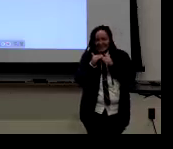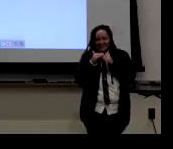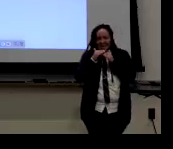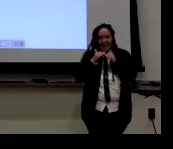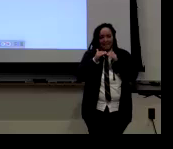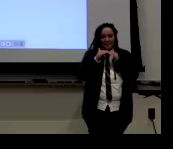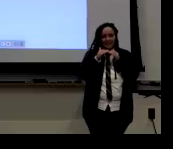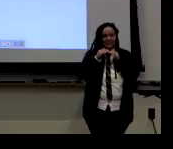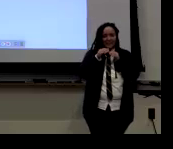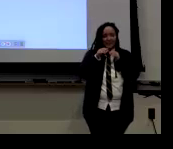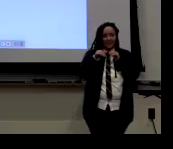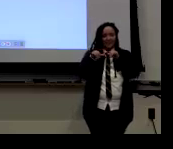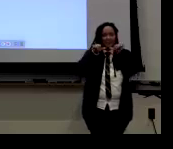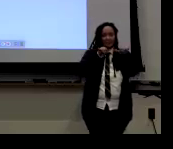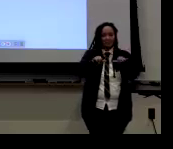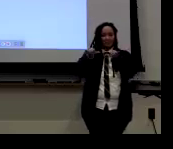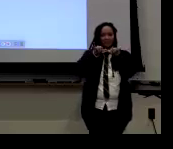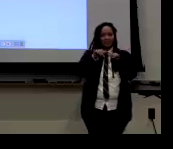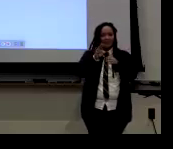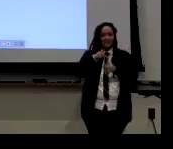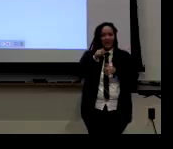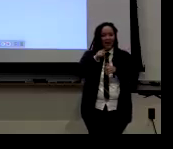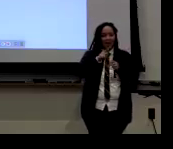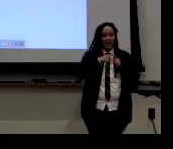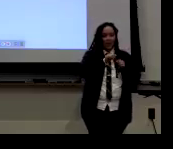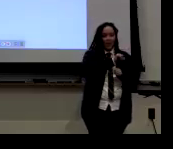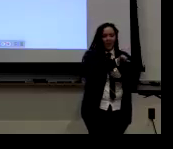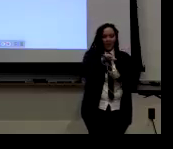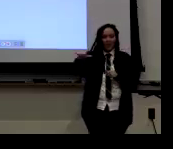It's very limited, limited.